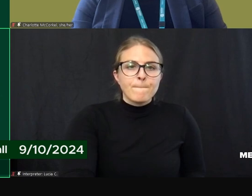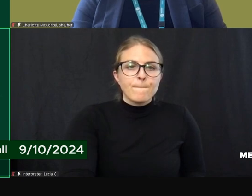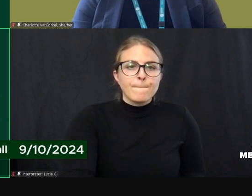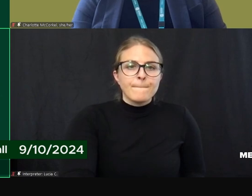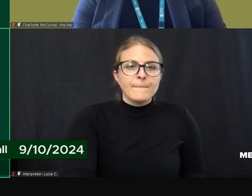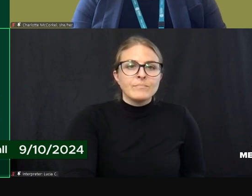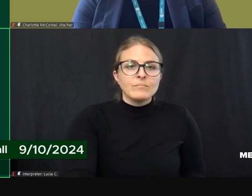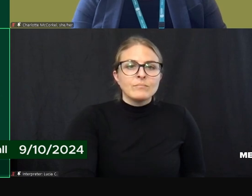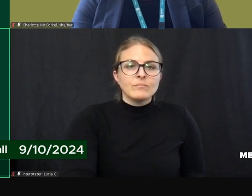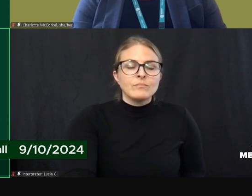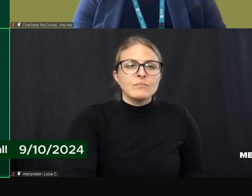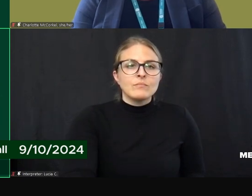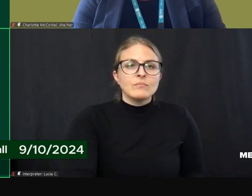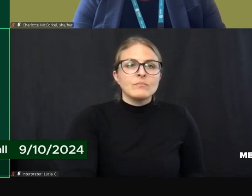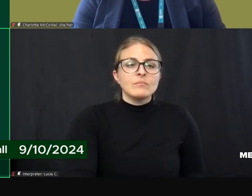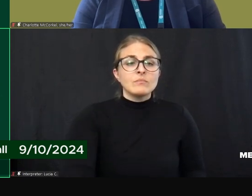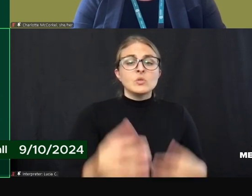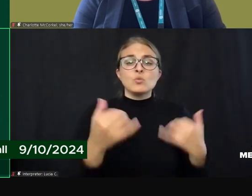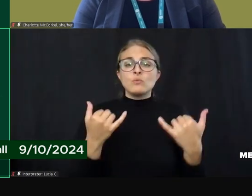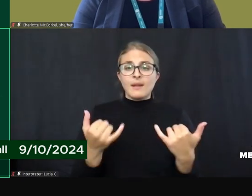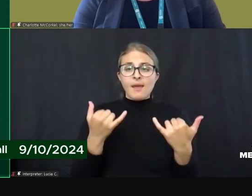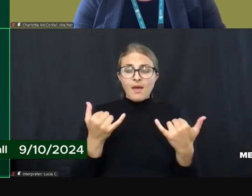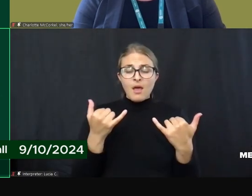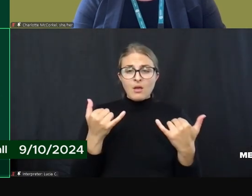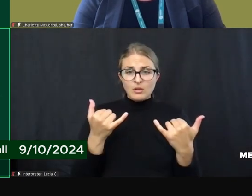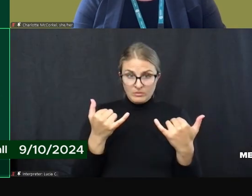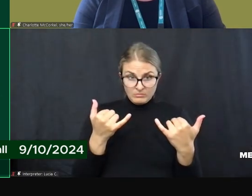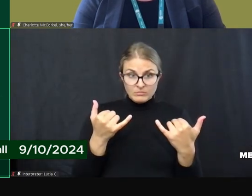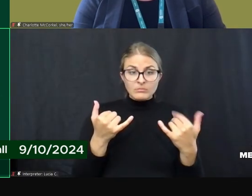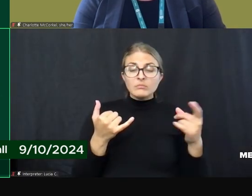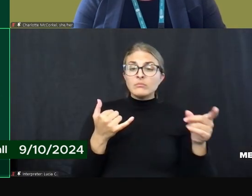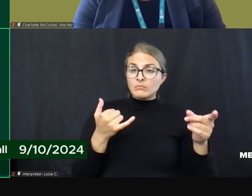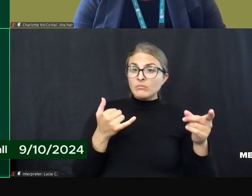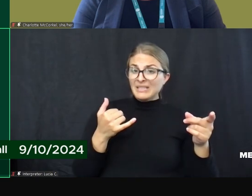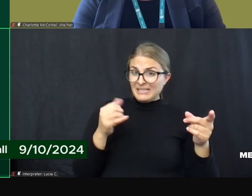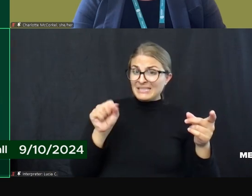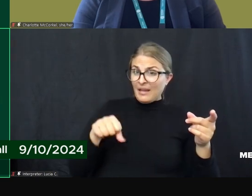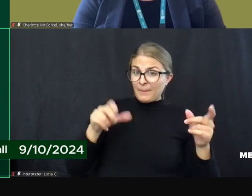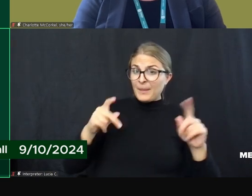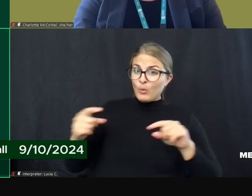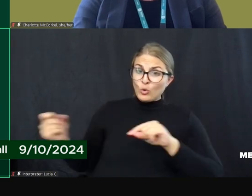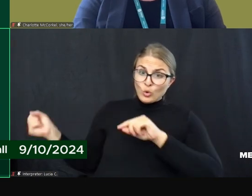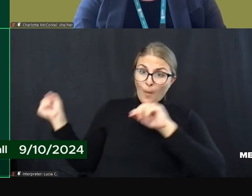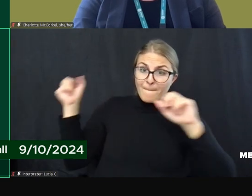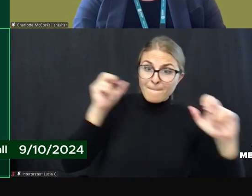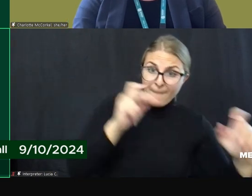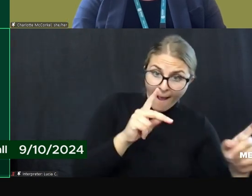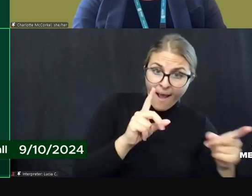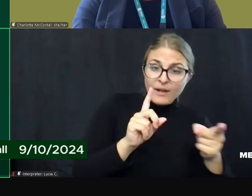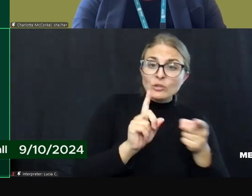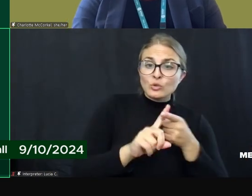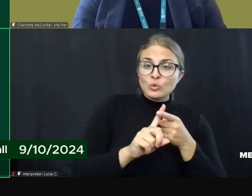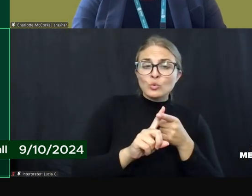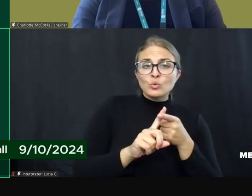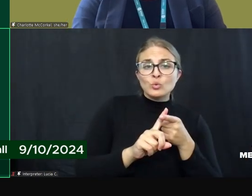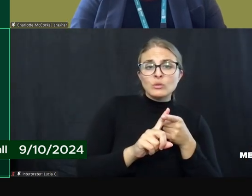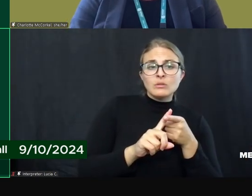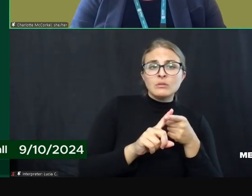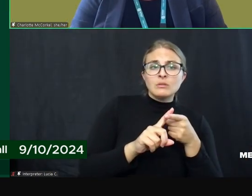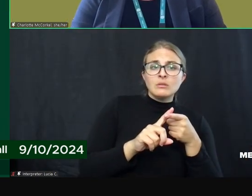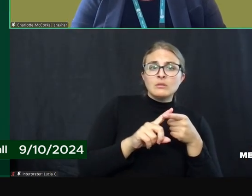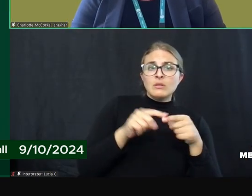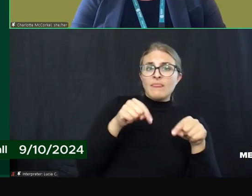about whether or not folks may come back to the mental health urgent care. Charlotte, this feels like it might be for you.